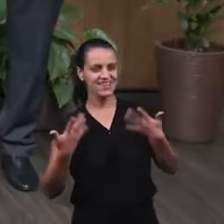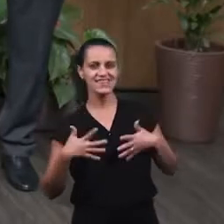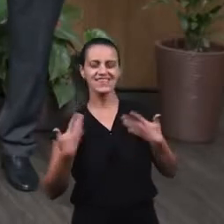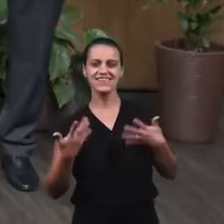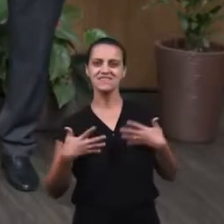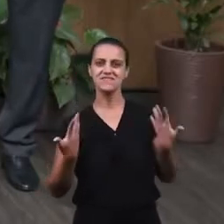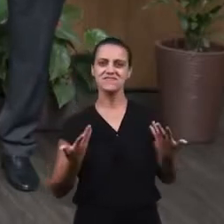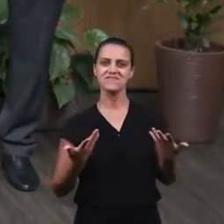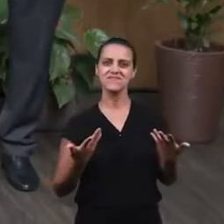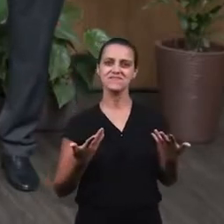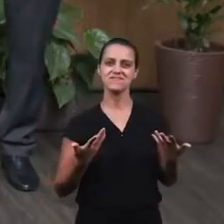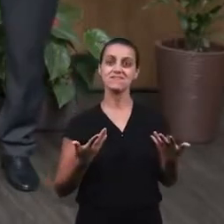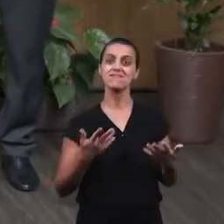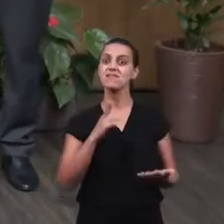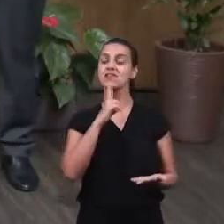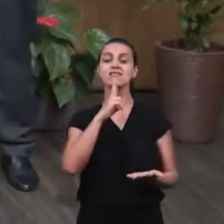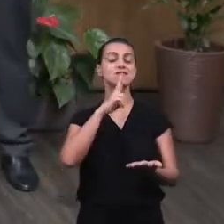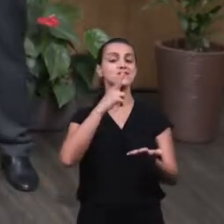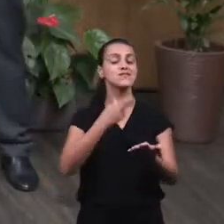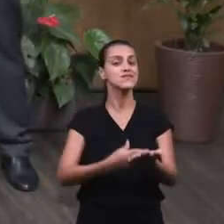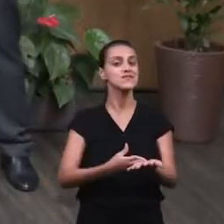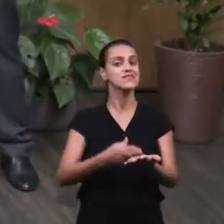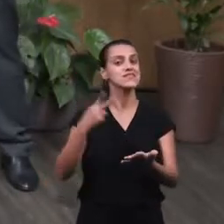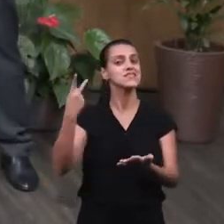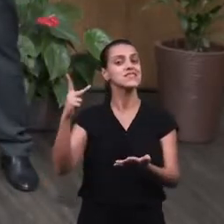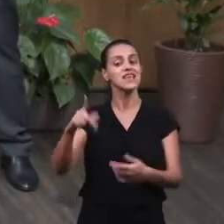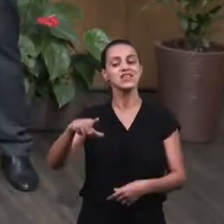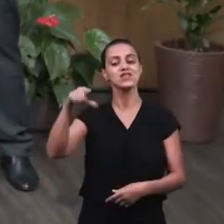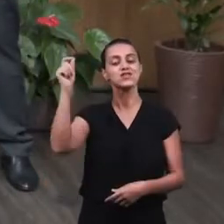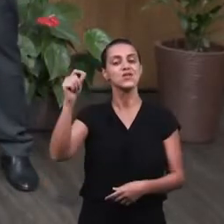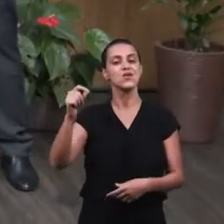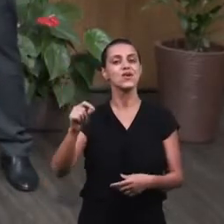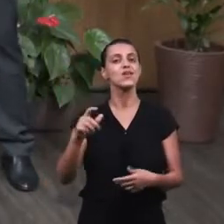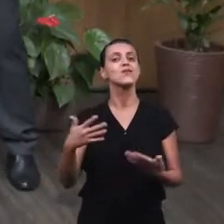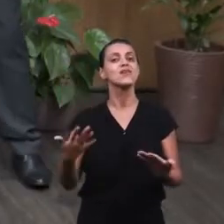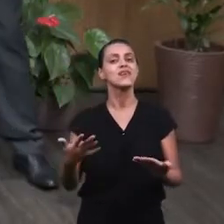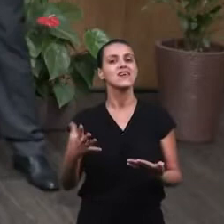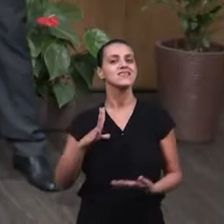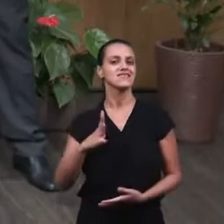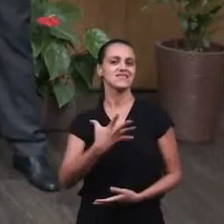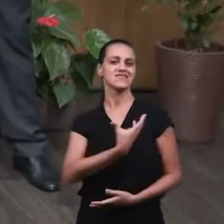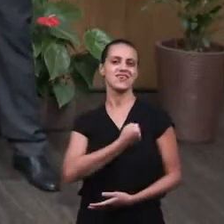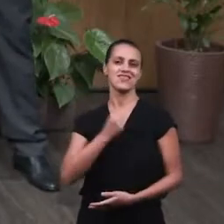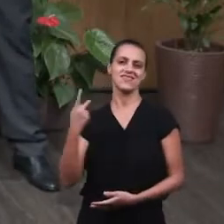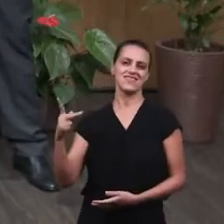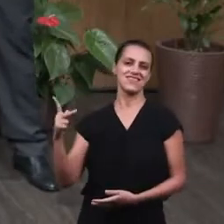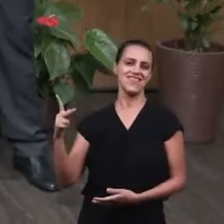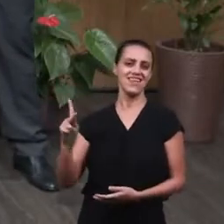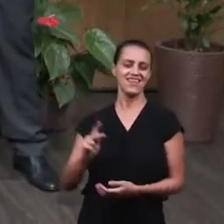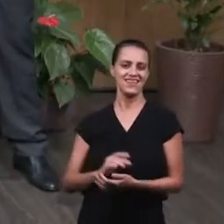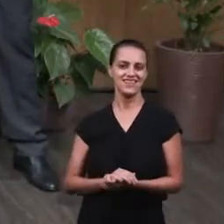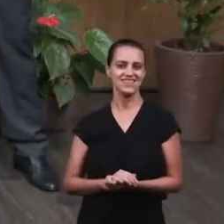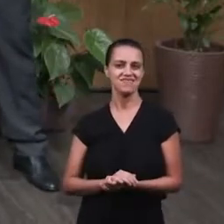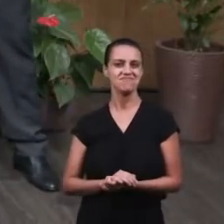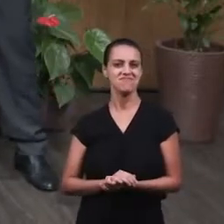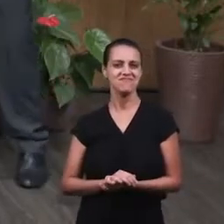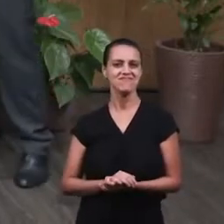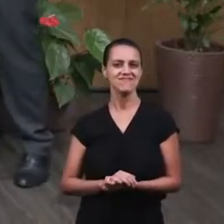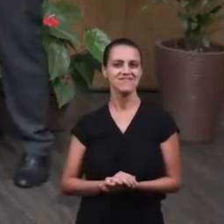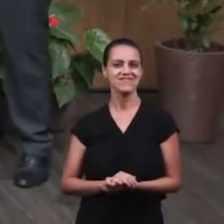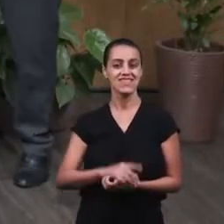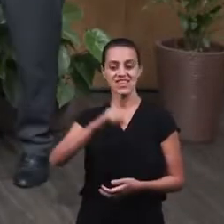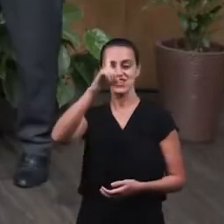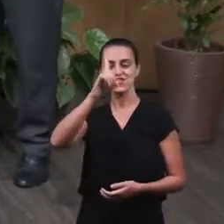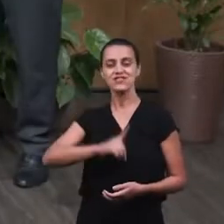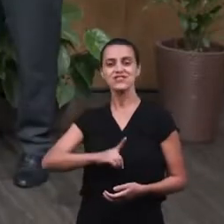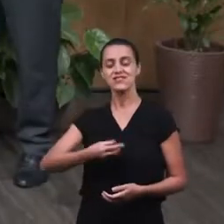And the result of the choice that was made by Zacchaeus was salvation. the right to